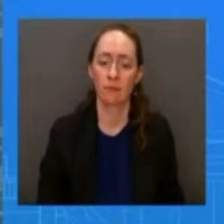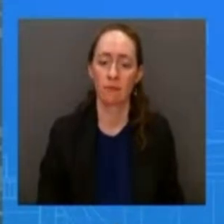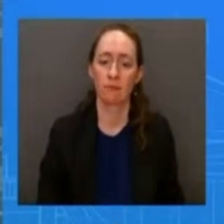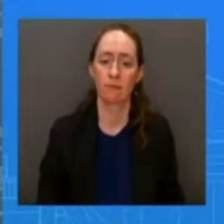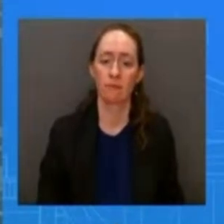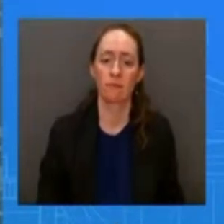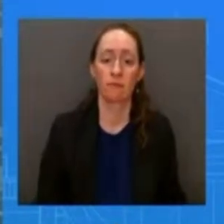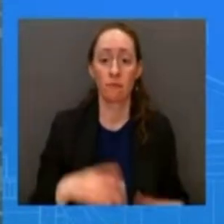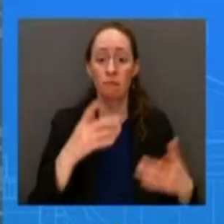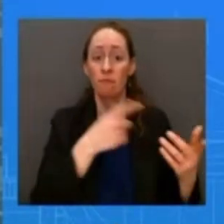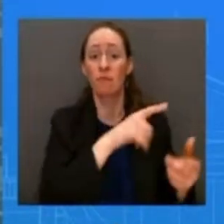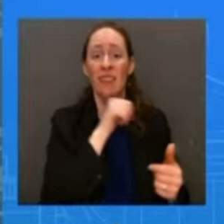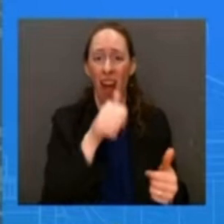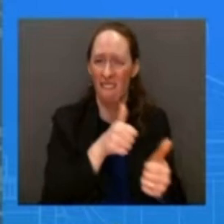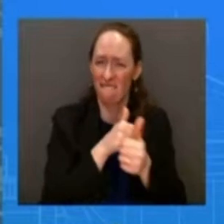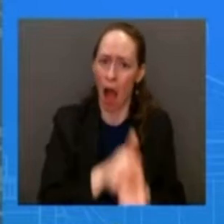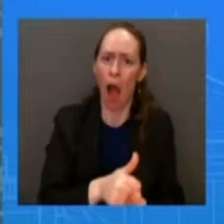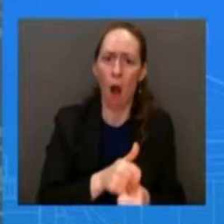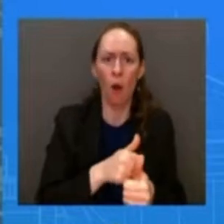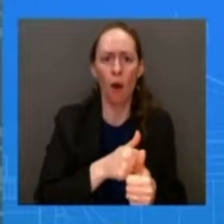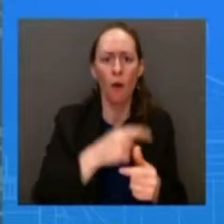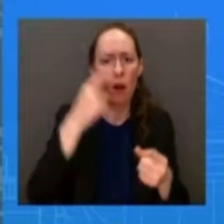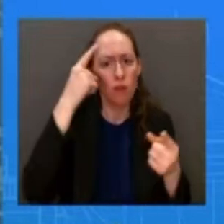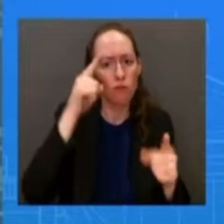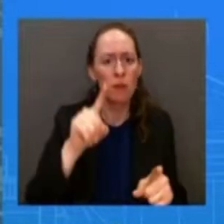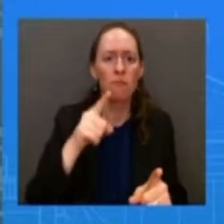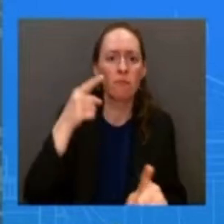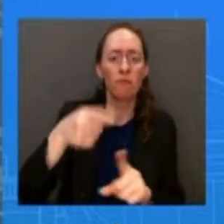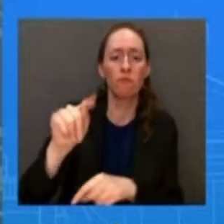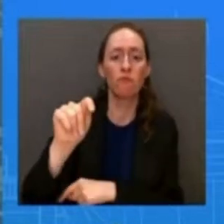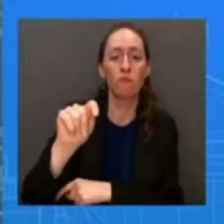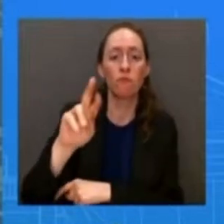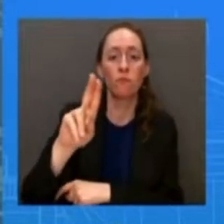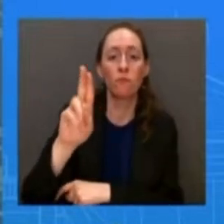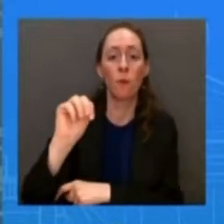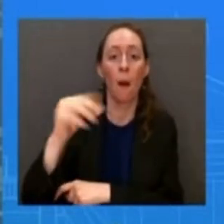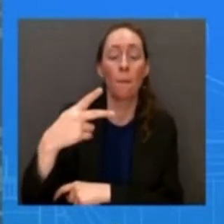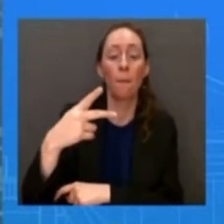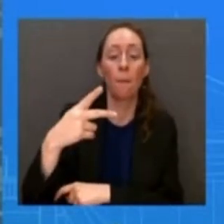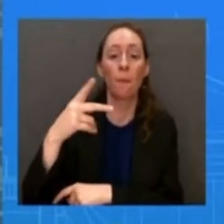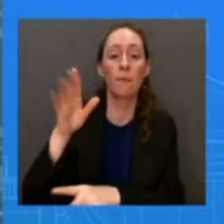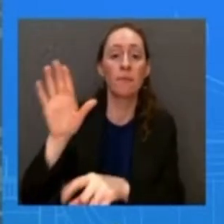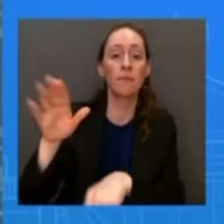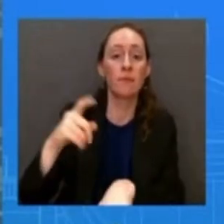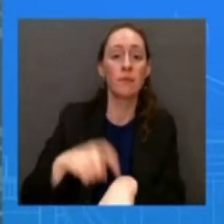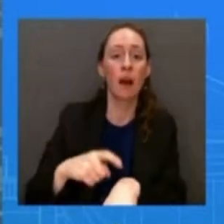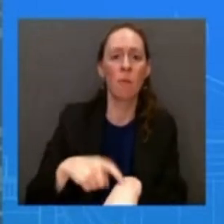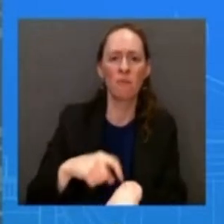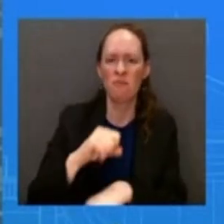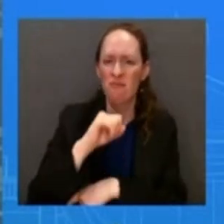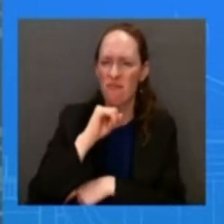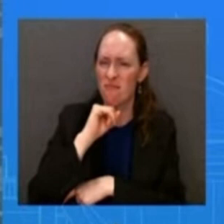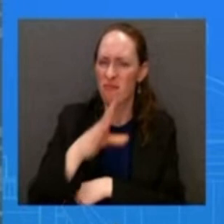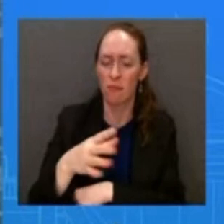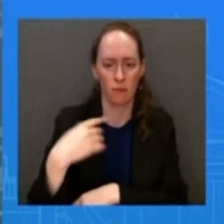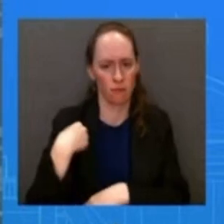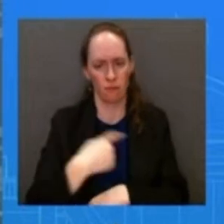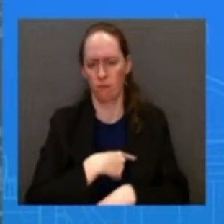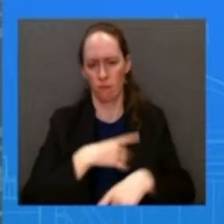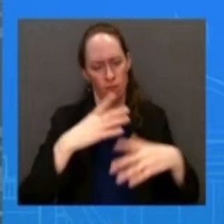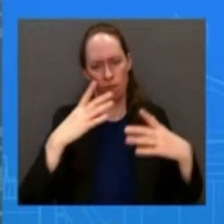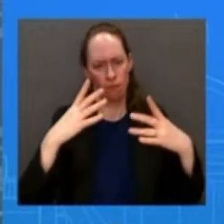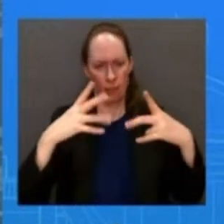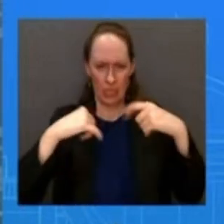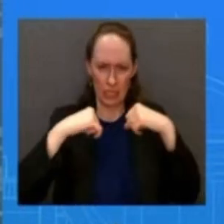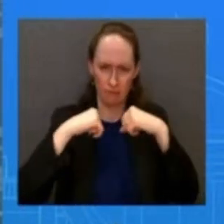was under the trump administration so we are focused on defending american economic interests in ways that will work including in coordination